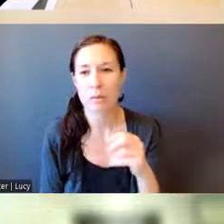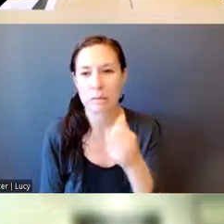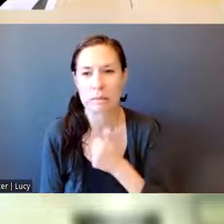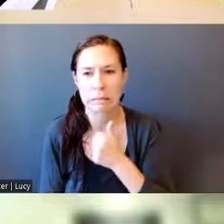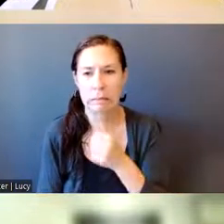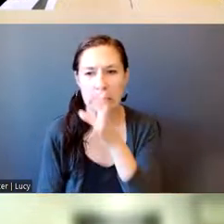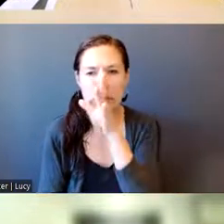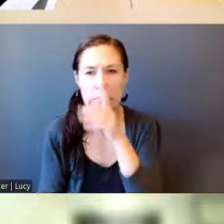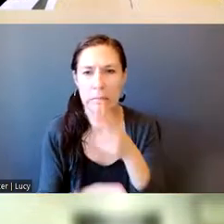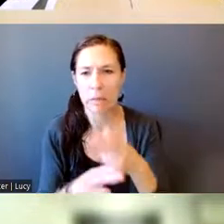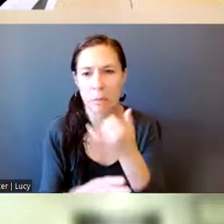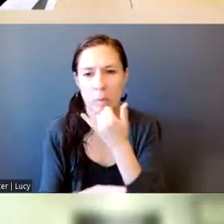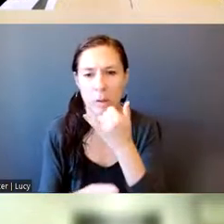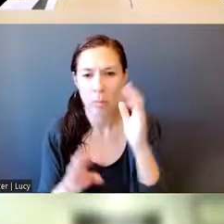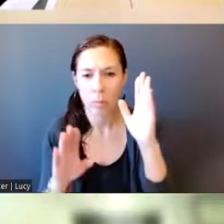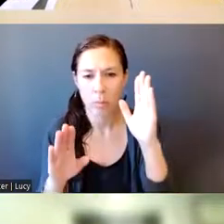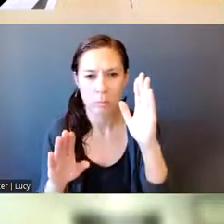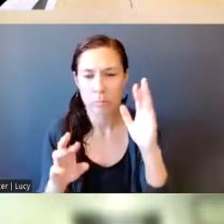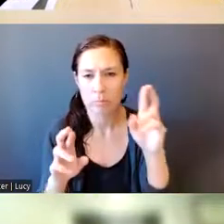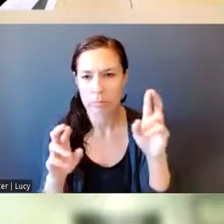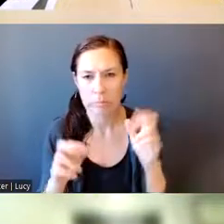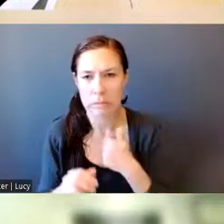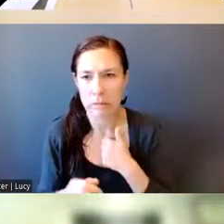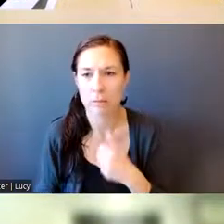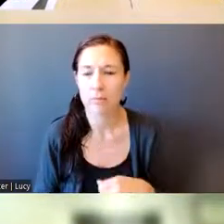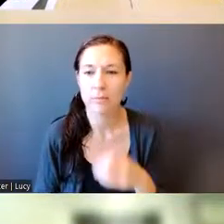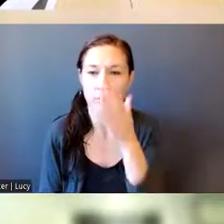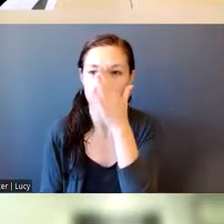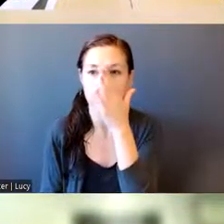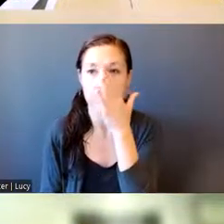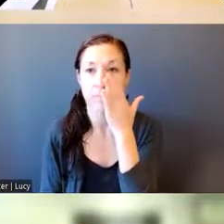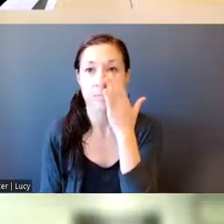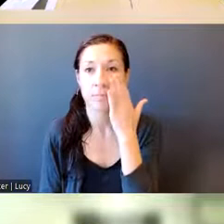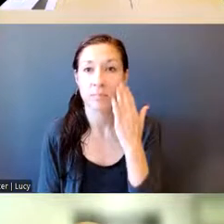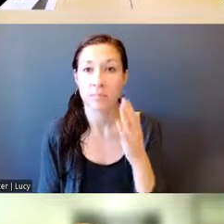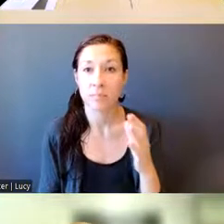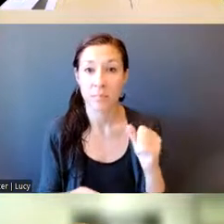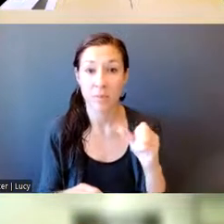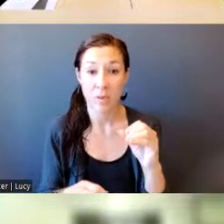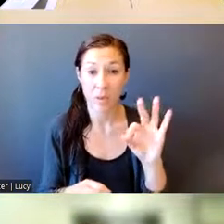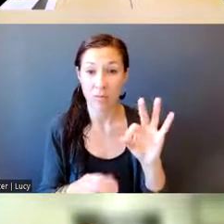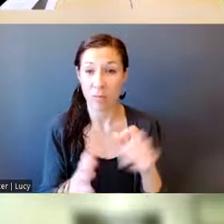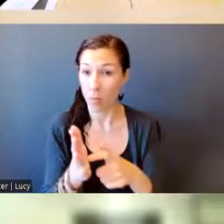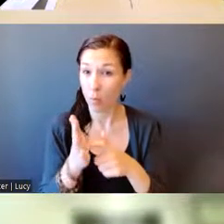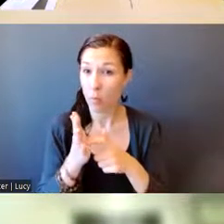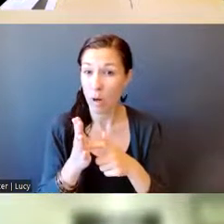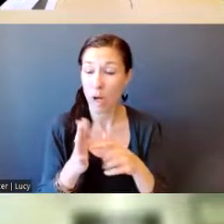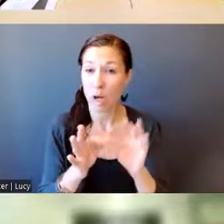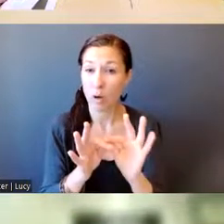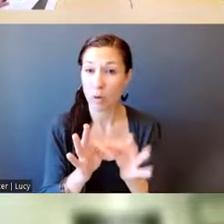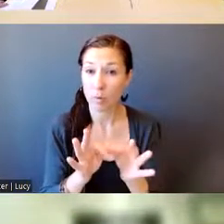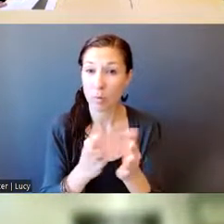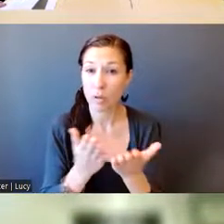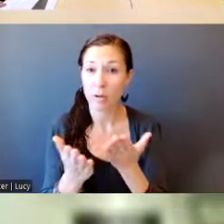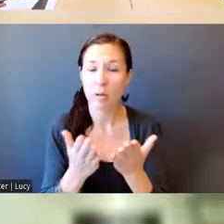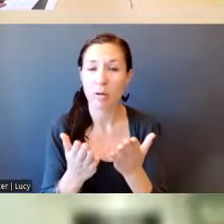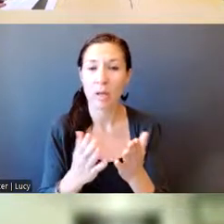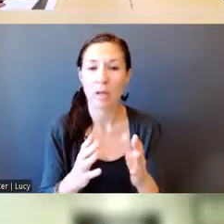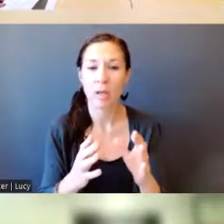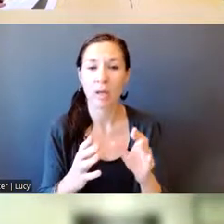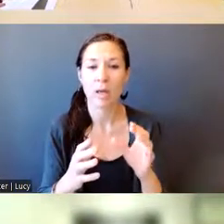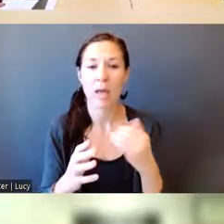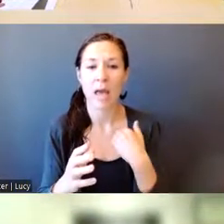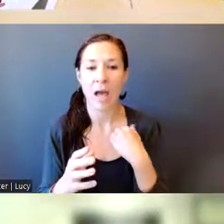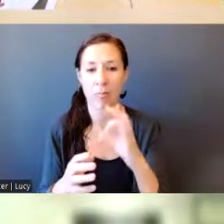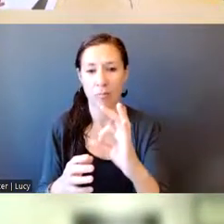So, I'll let… Everyone, if you need interpretation services, please select the interpretation button on the